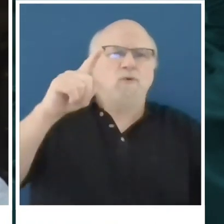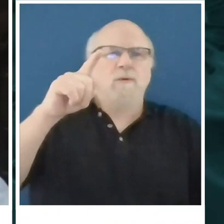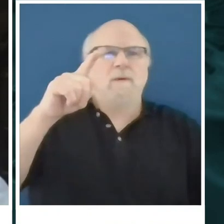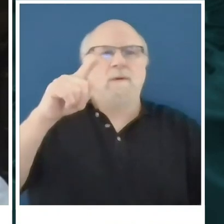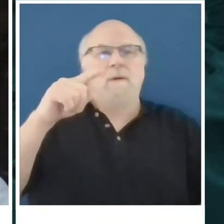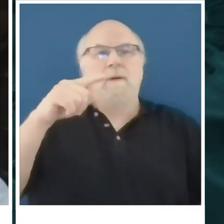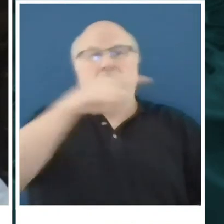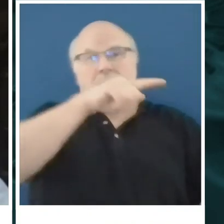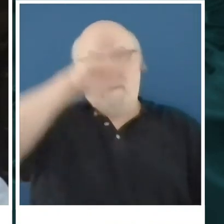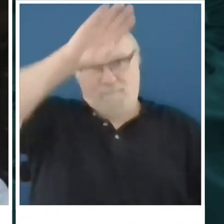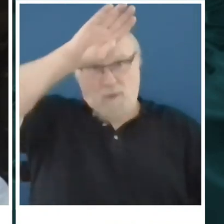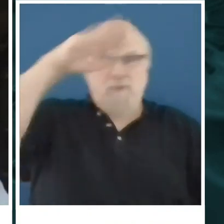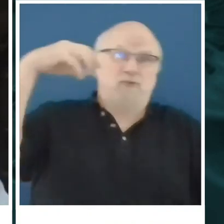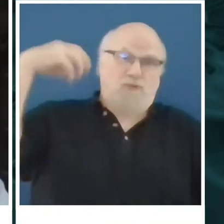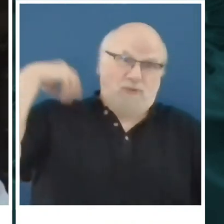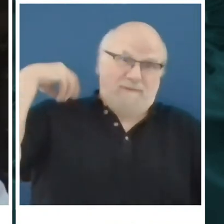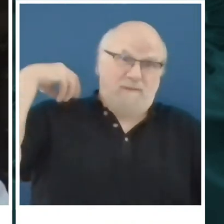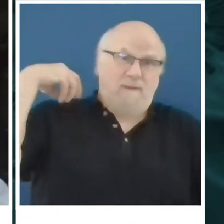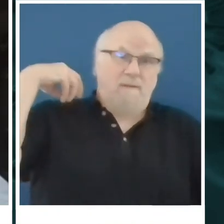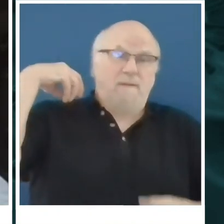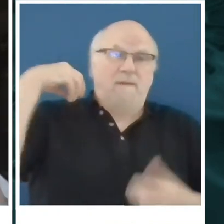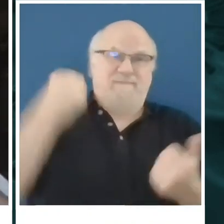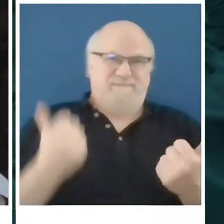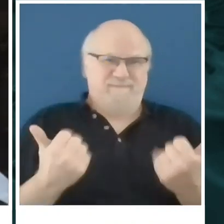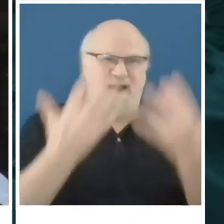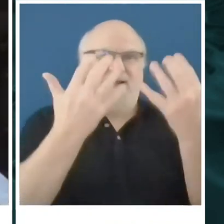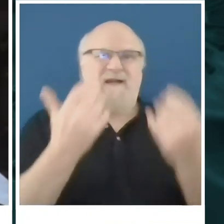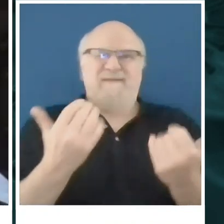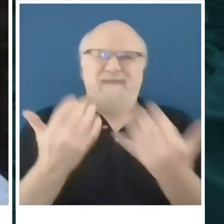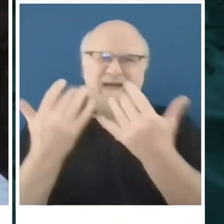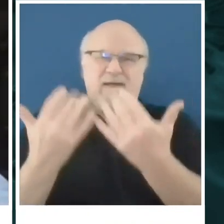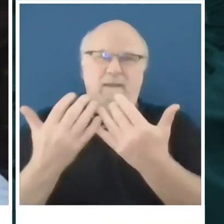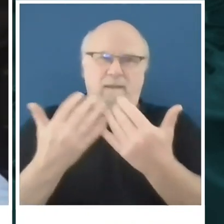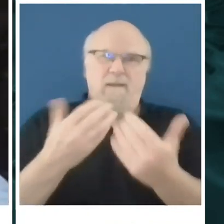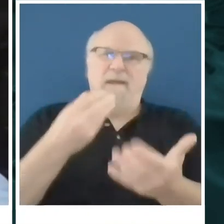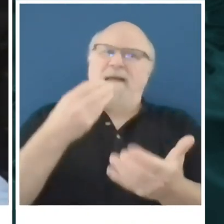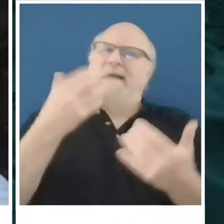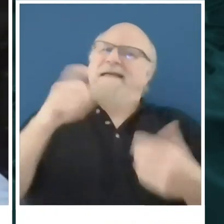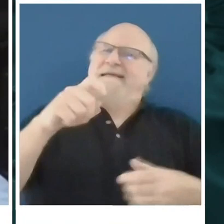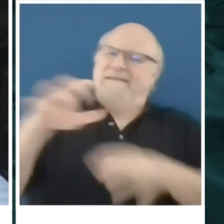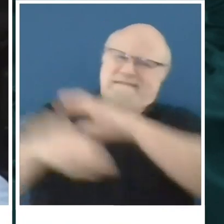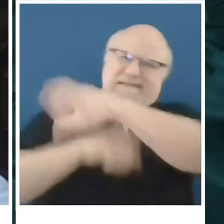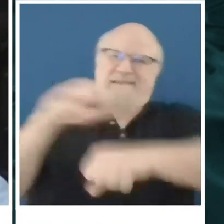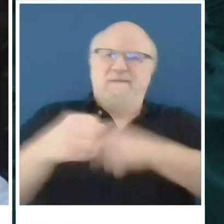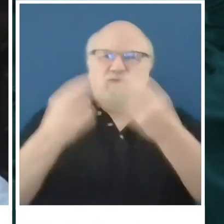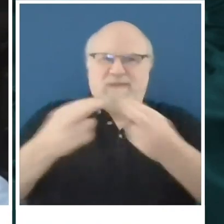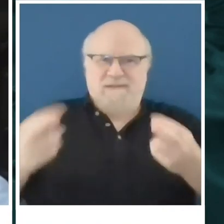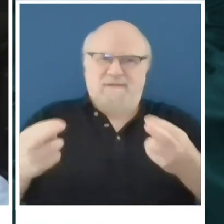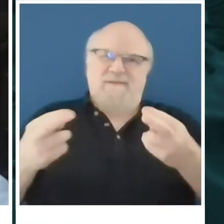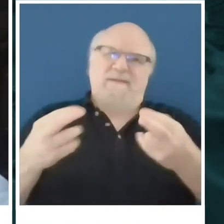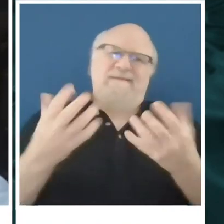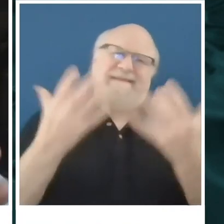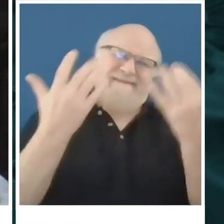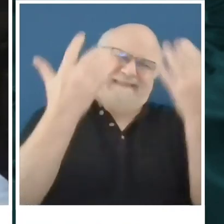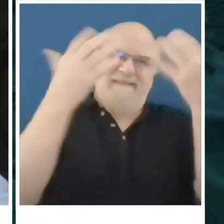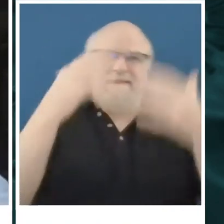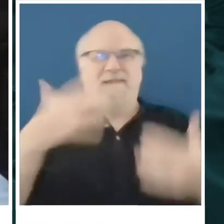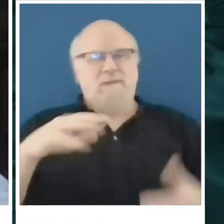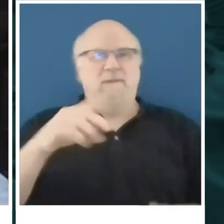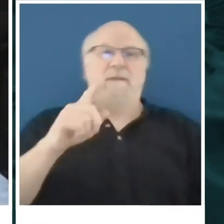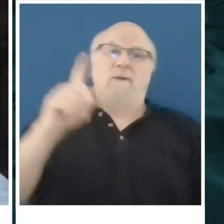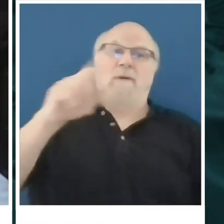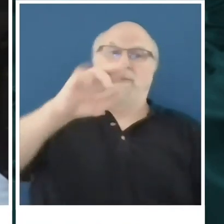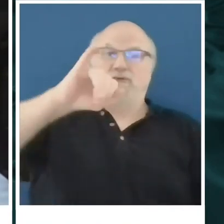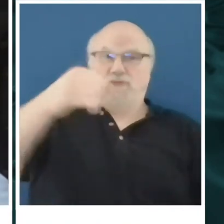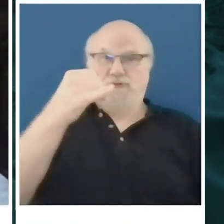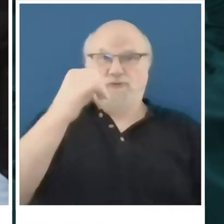was a big fire where a lot of resources were used, both JFRD and JSO on Huron Street on the west side. What's the latest